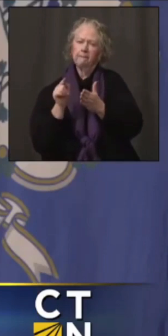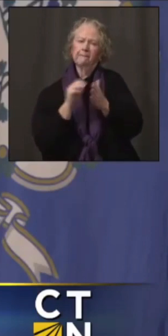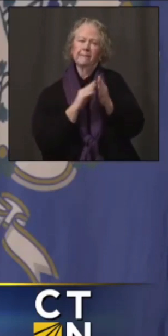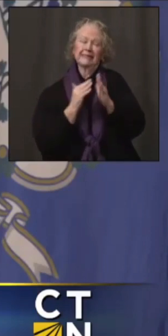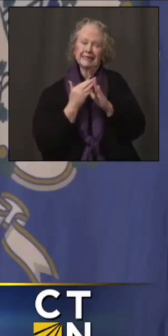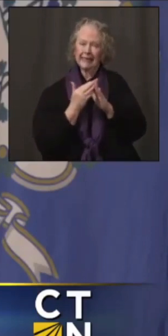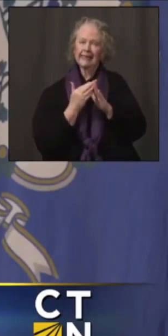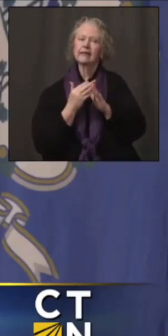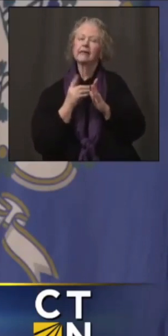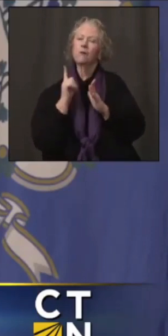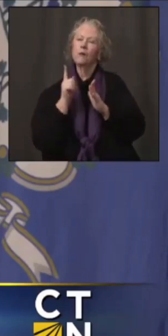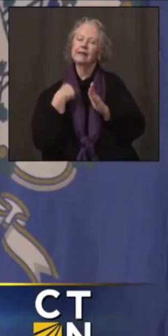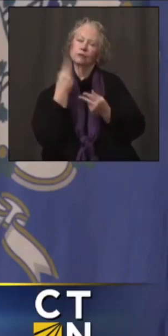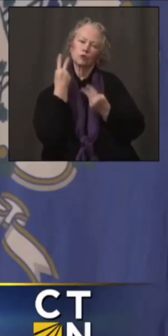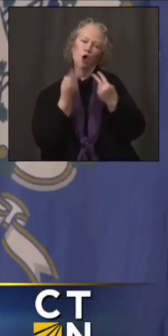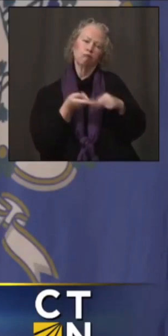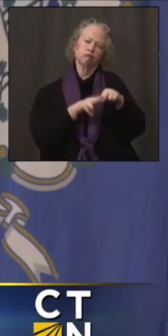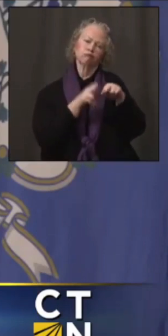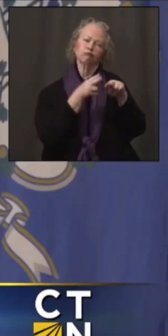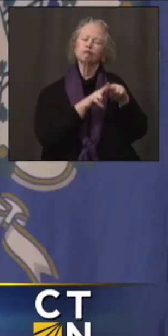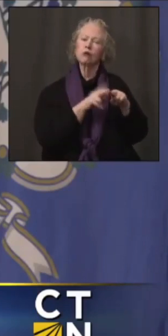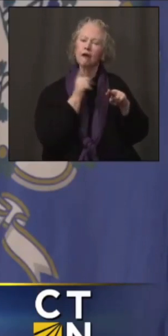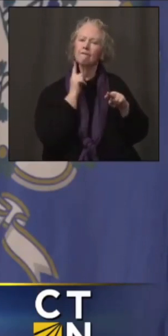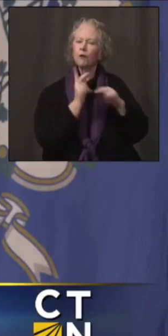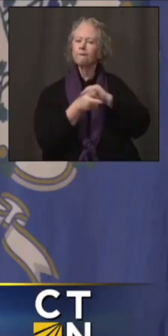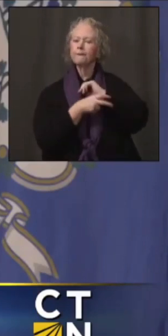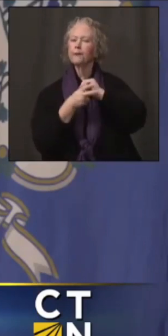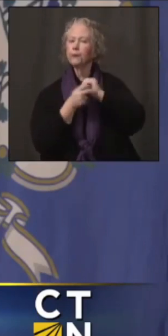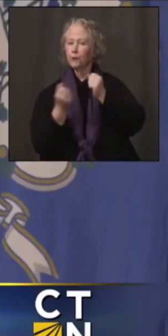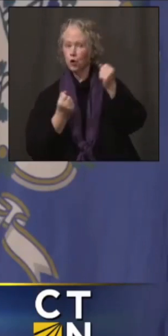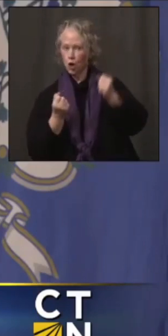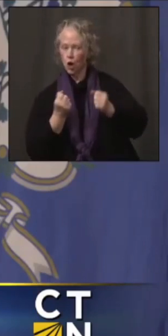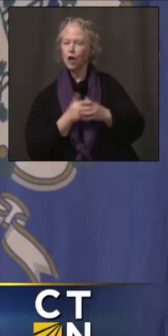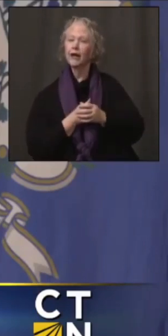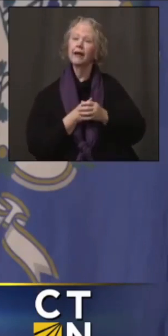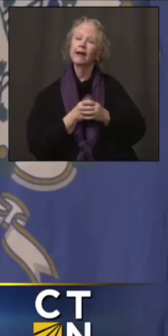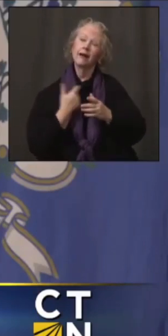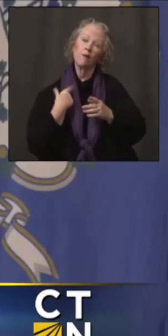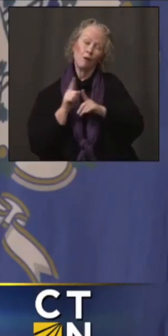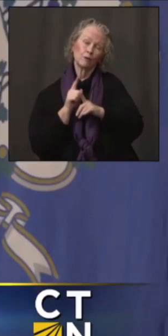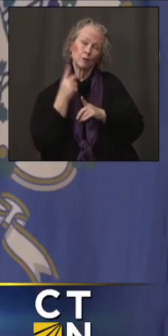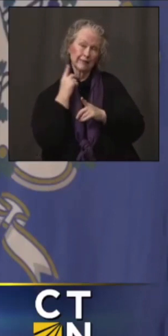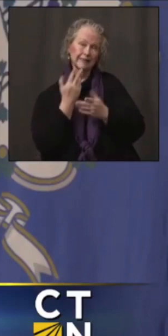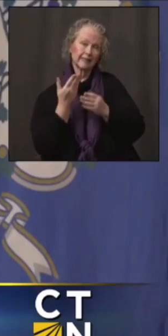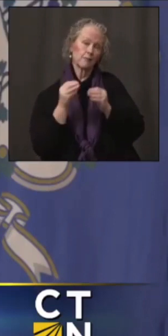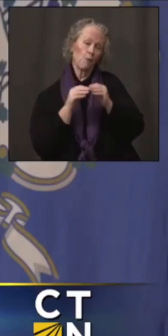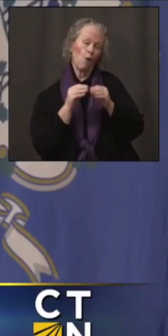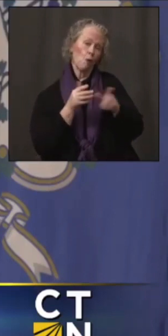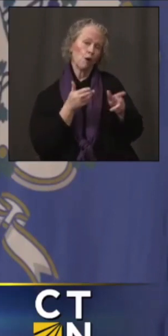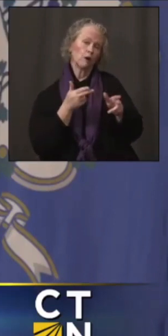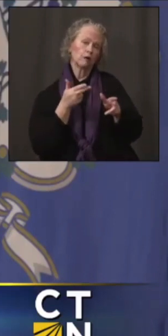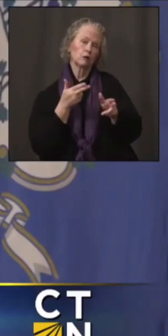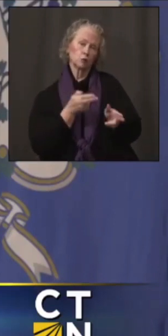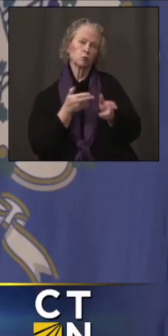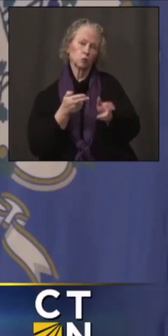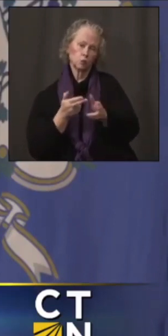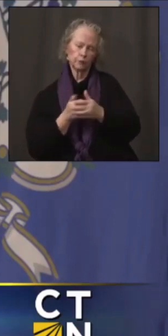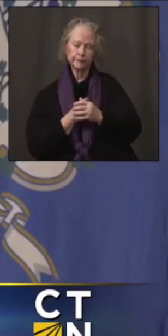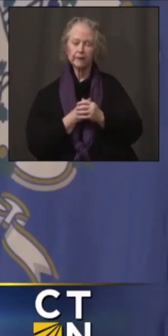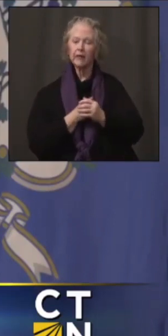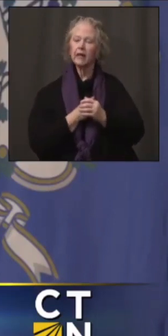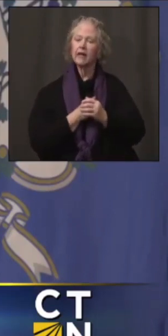these auto-related crimes and other type crimes have been shooting up shootings, for example. I think that was really important.